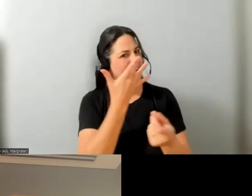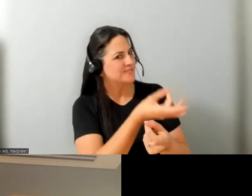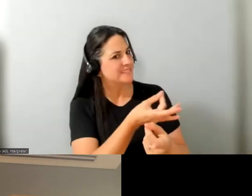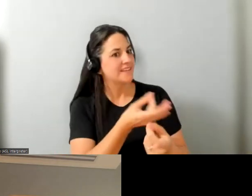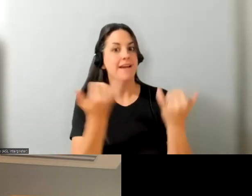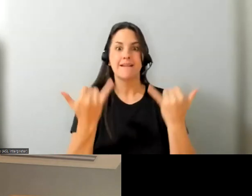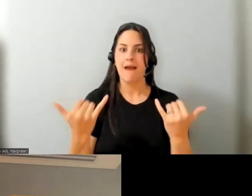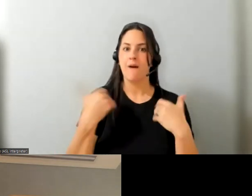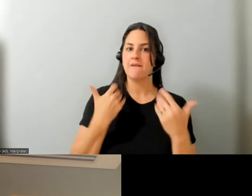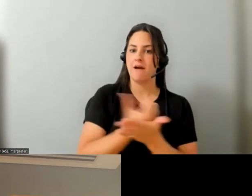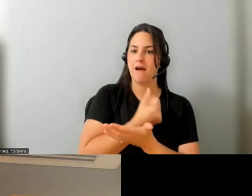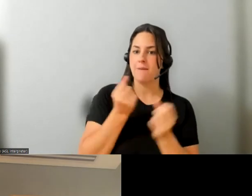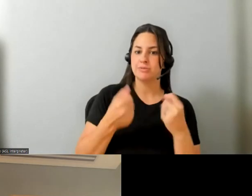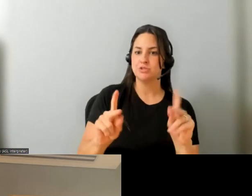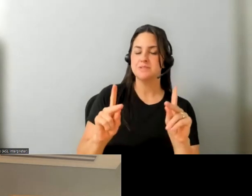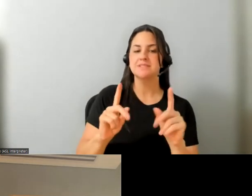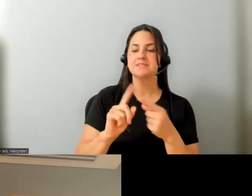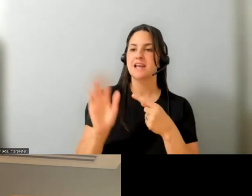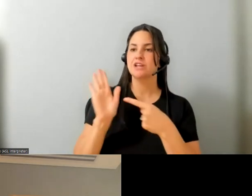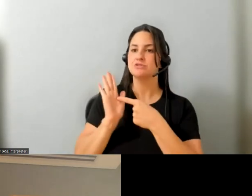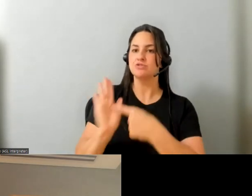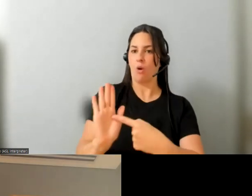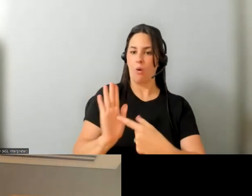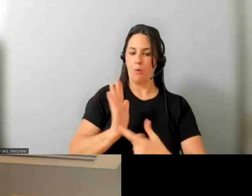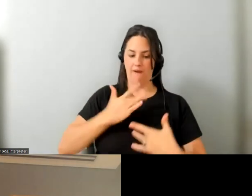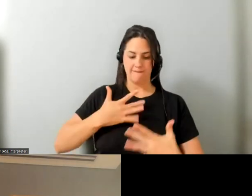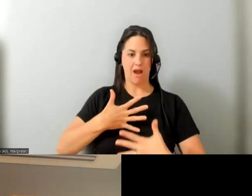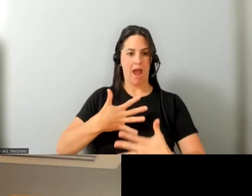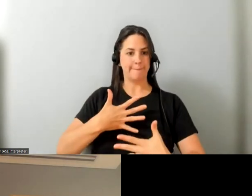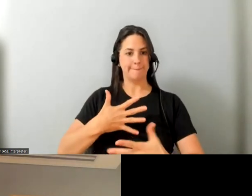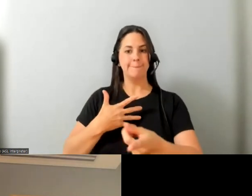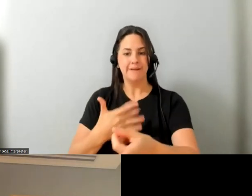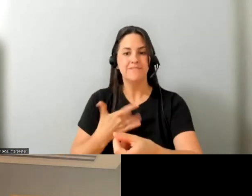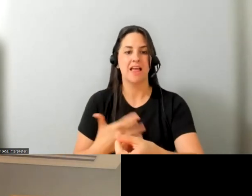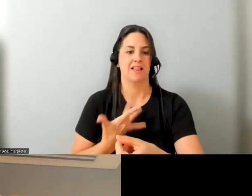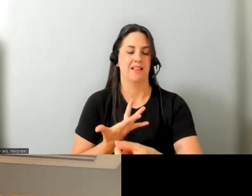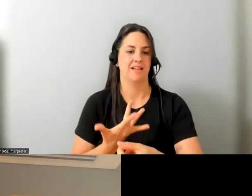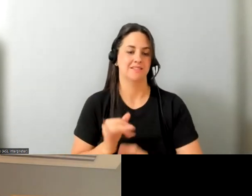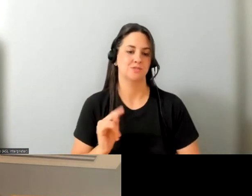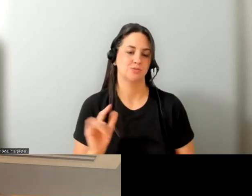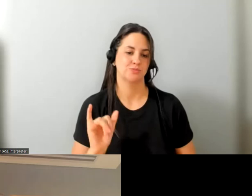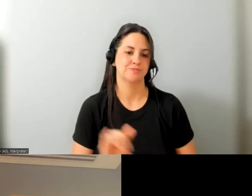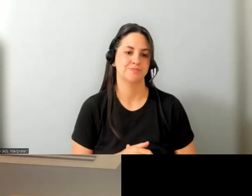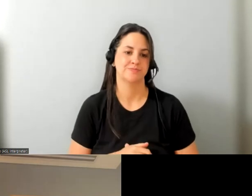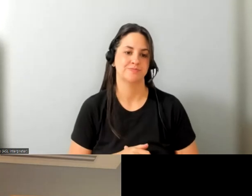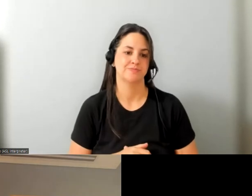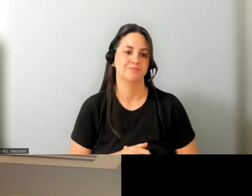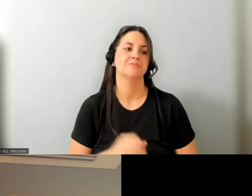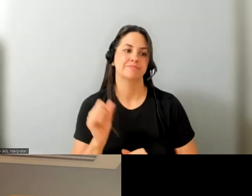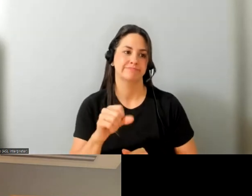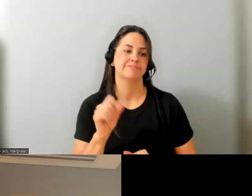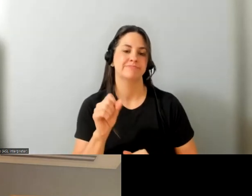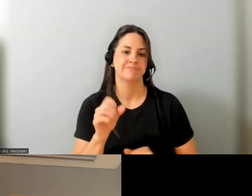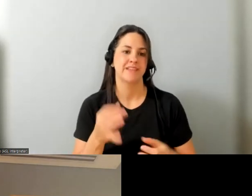opportunity to show uh and get the vibe too and that's very much about being able to take non